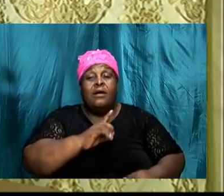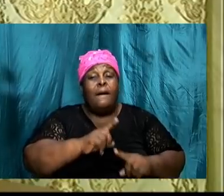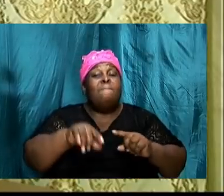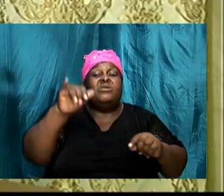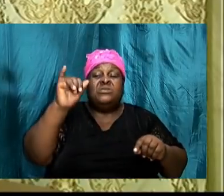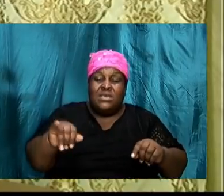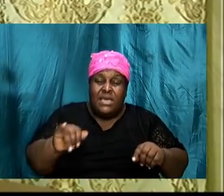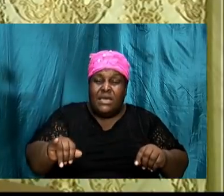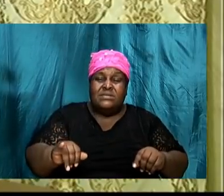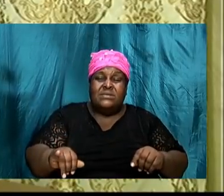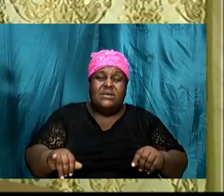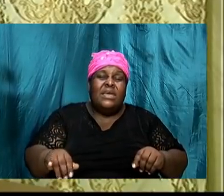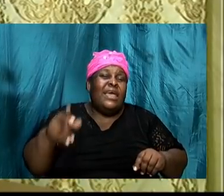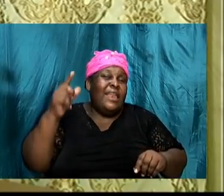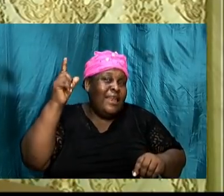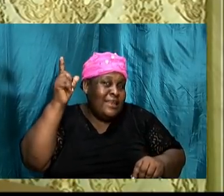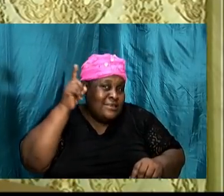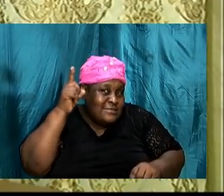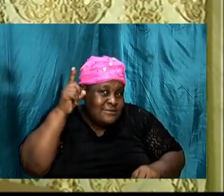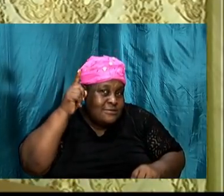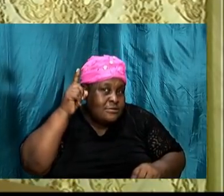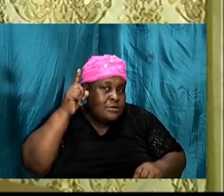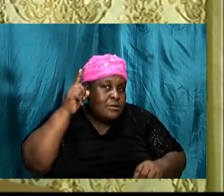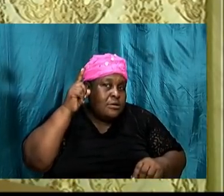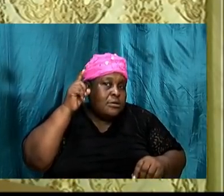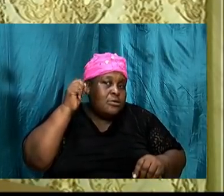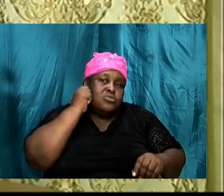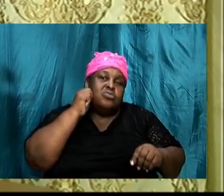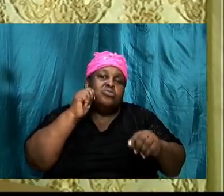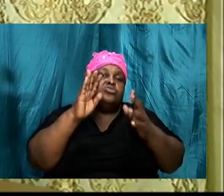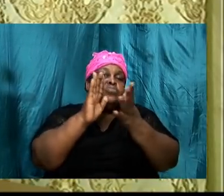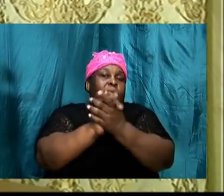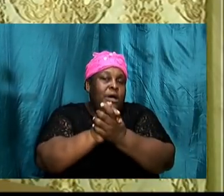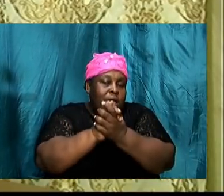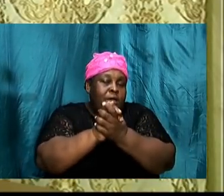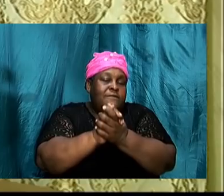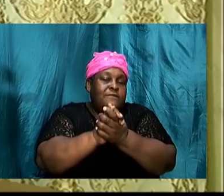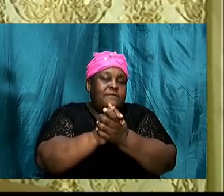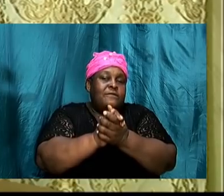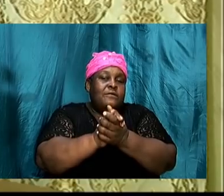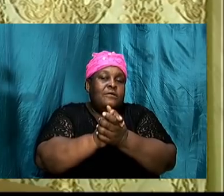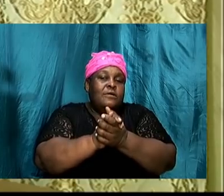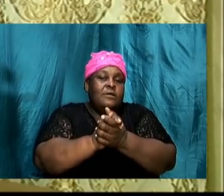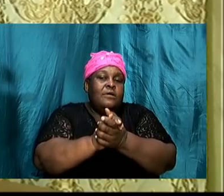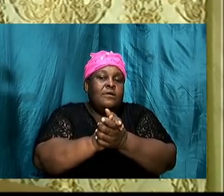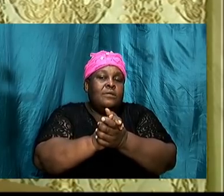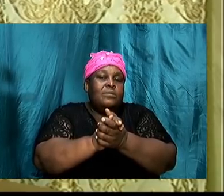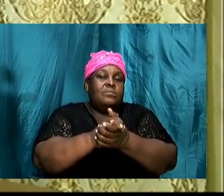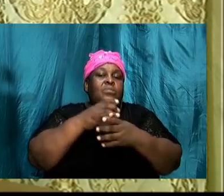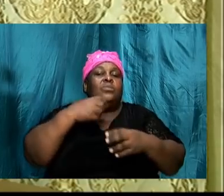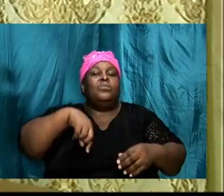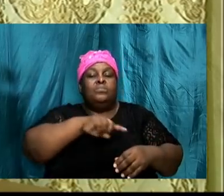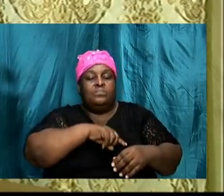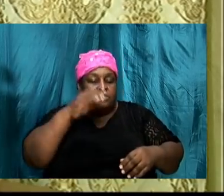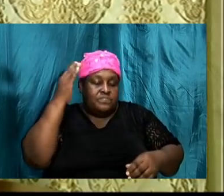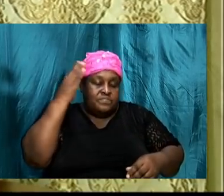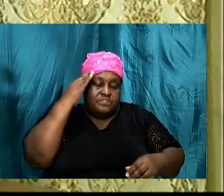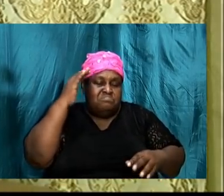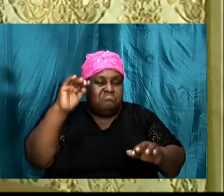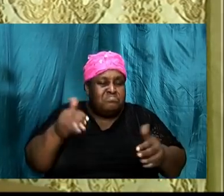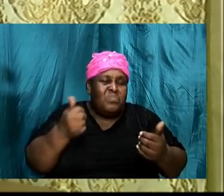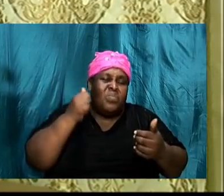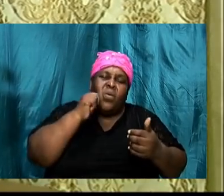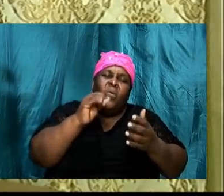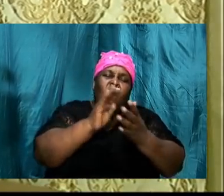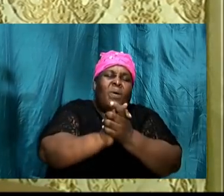from his wife. We know how wives are, not bashing